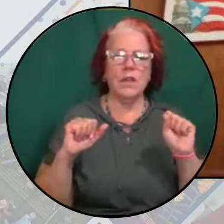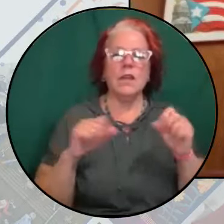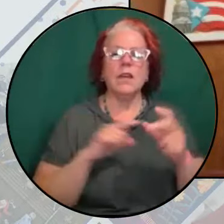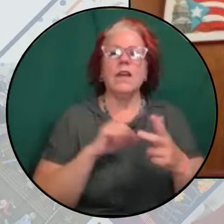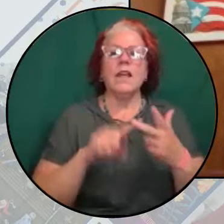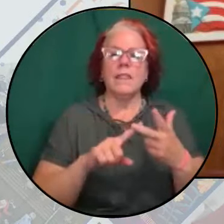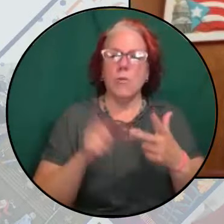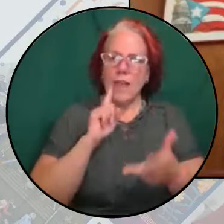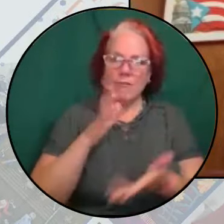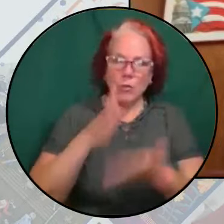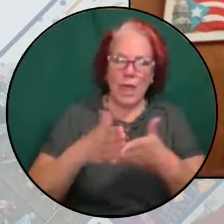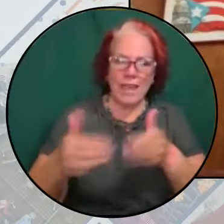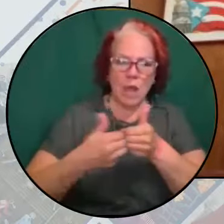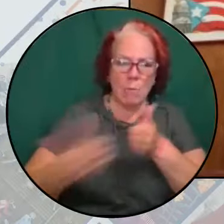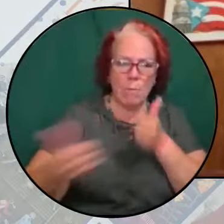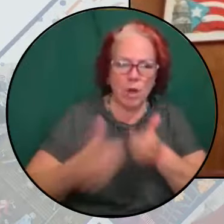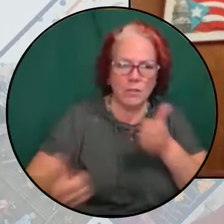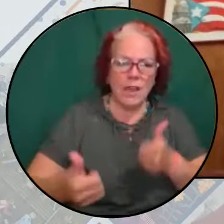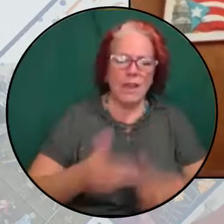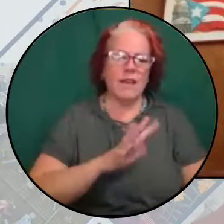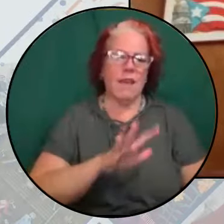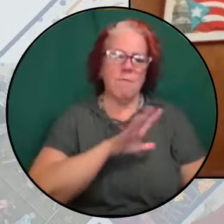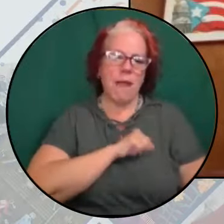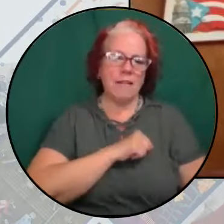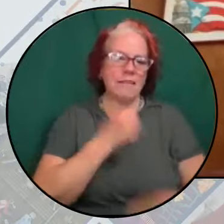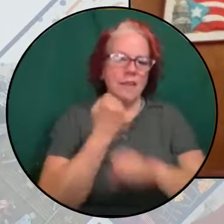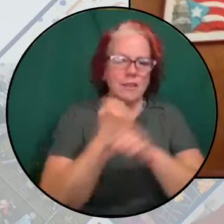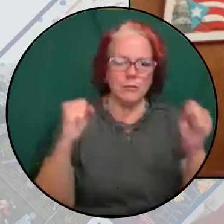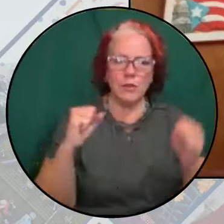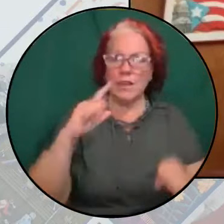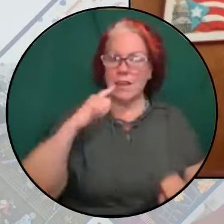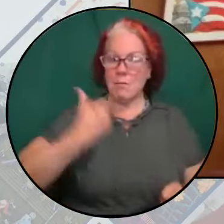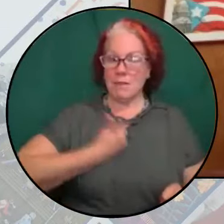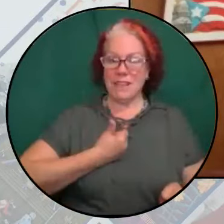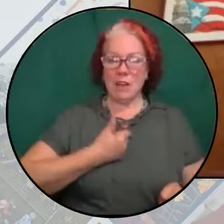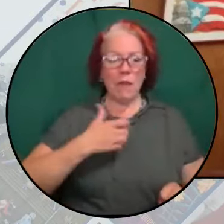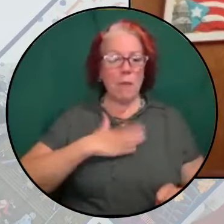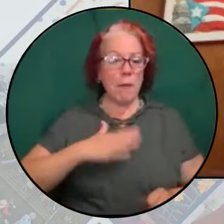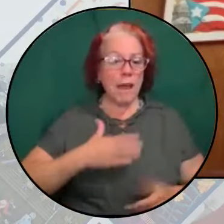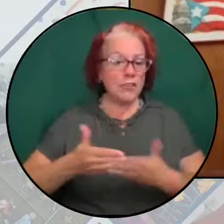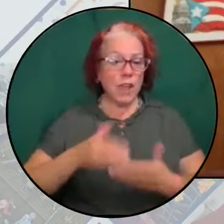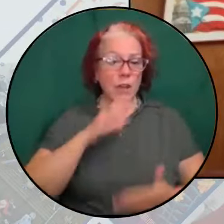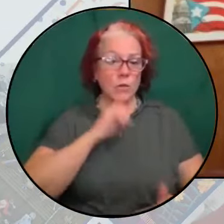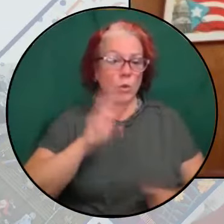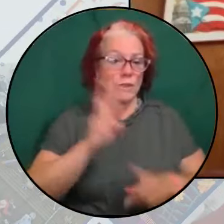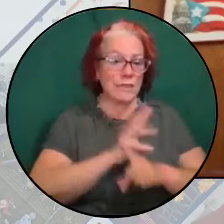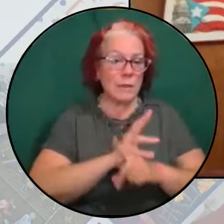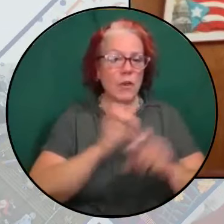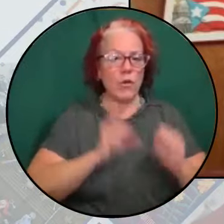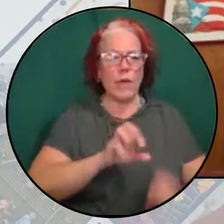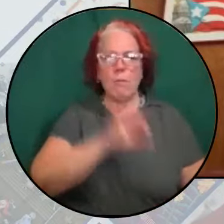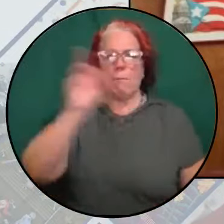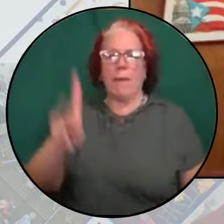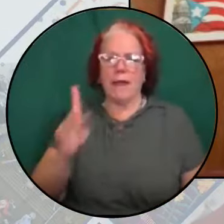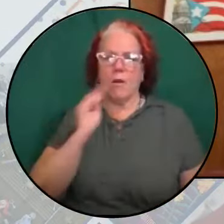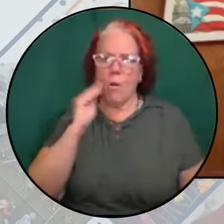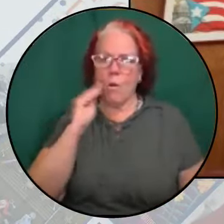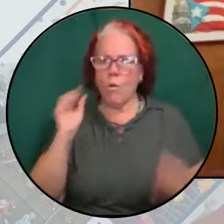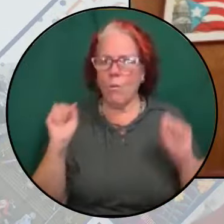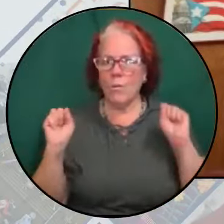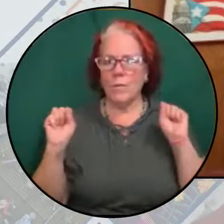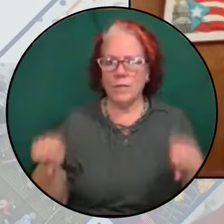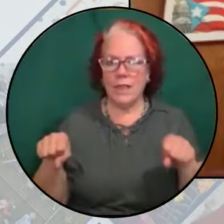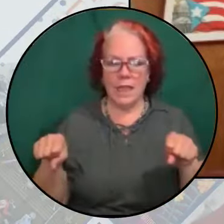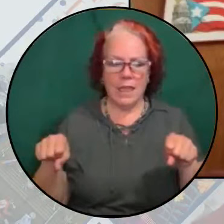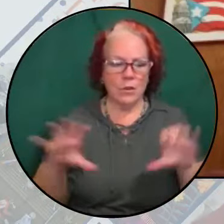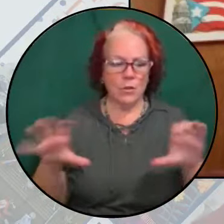until we end apartheid and Palestine is free and myself and my six-month-old child have the right to return. Doing that